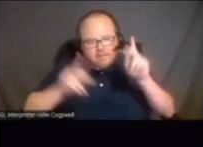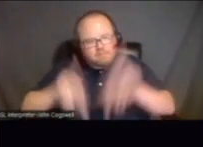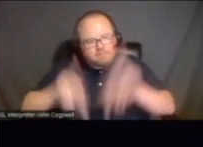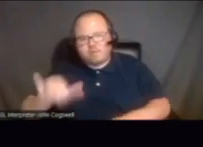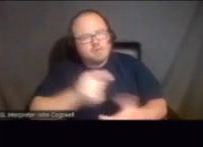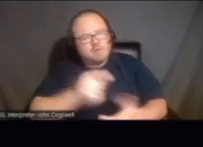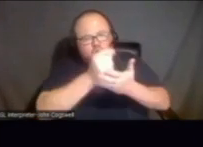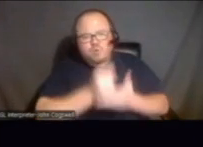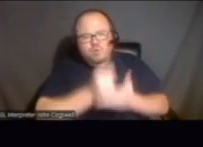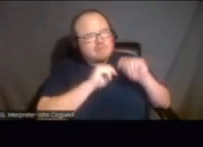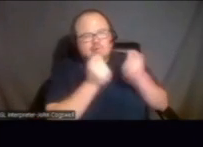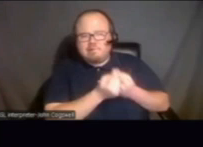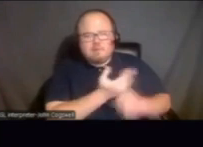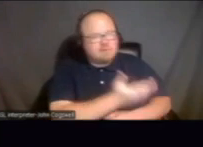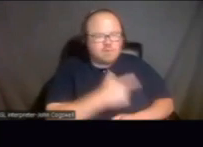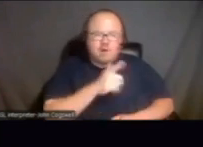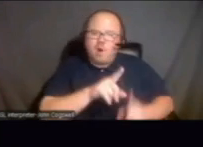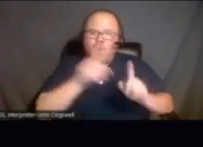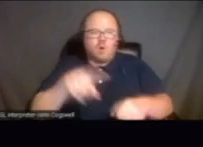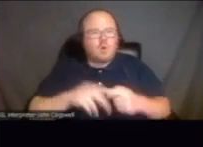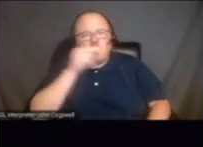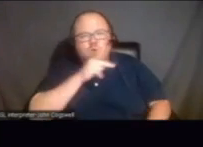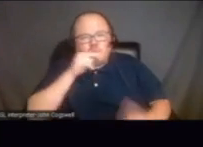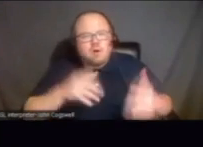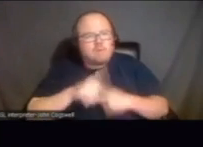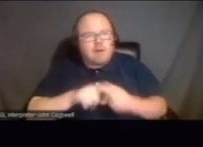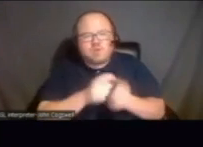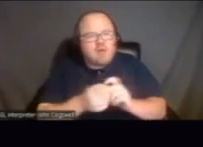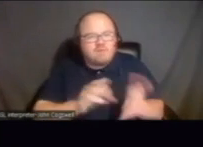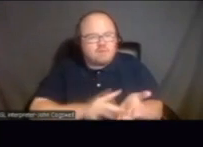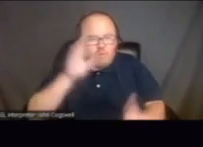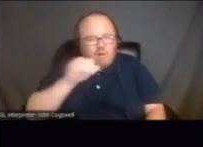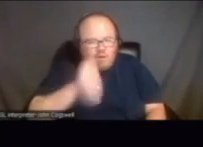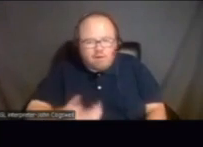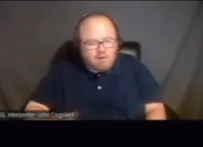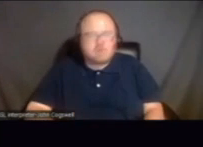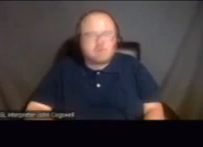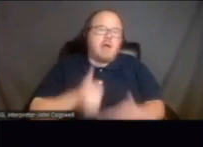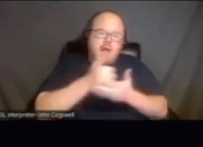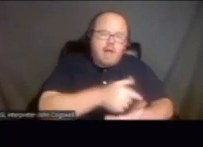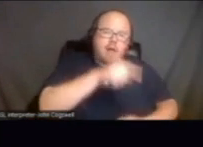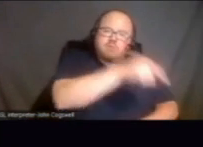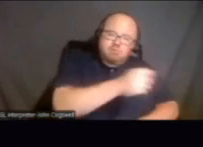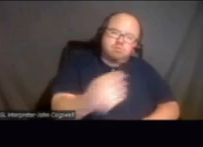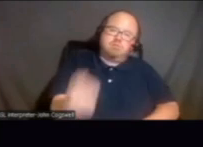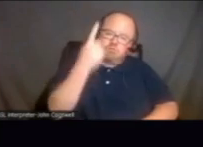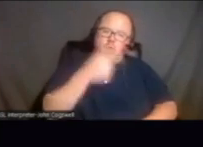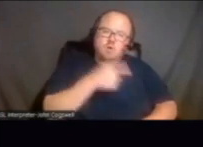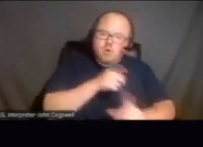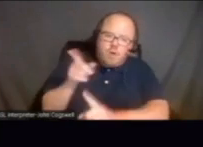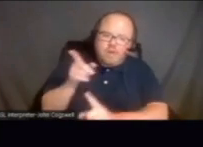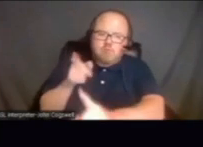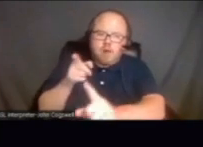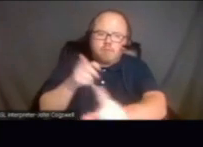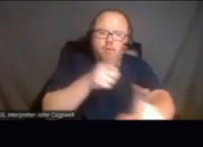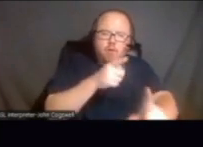a treatment team. It's like, we're not going to go to the nutritionist about a change of medication, but helping our peer understand who to direct themselves to